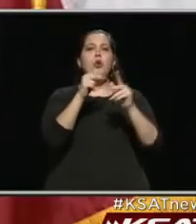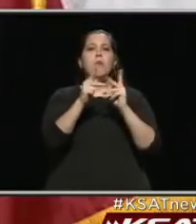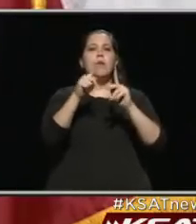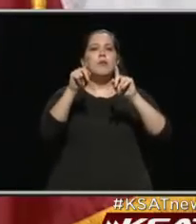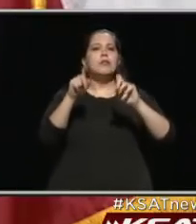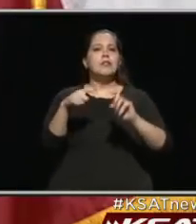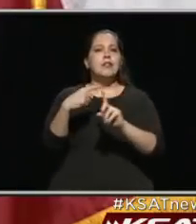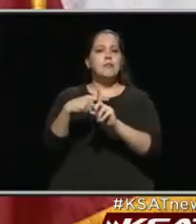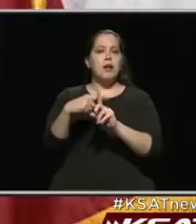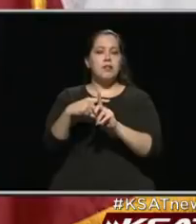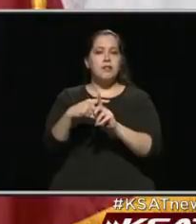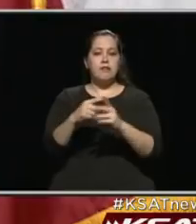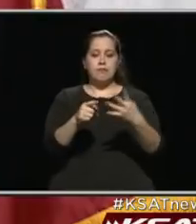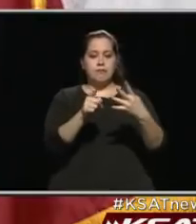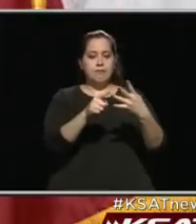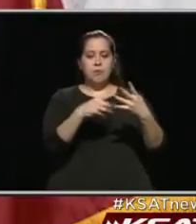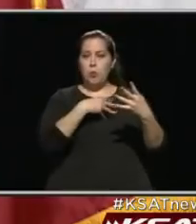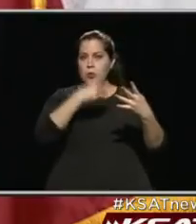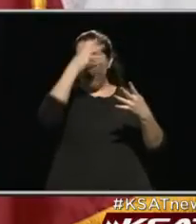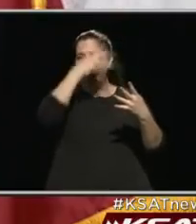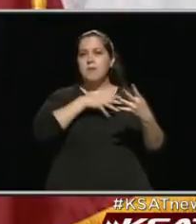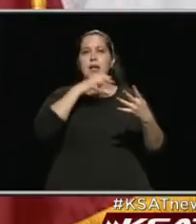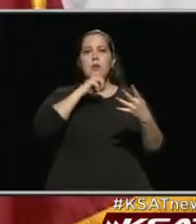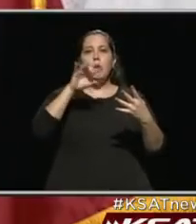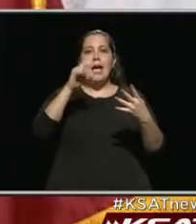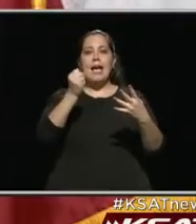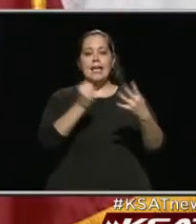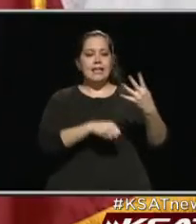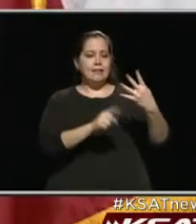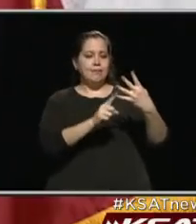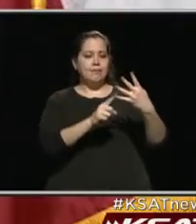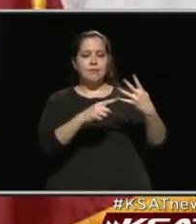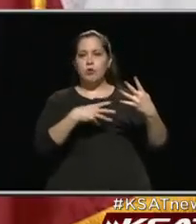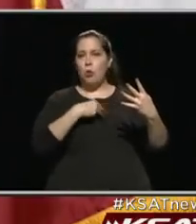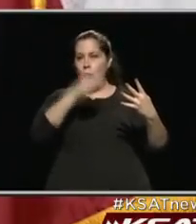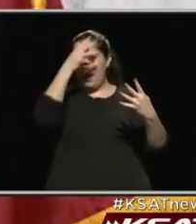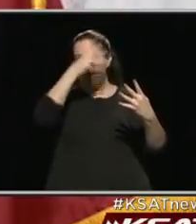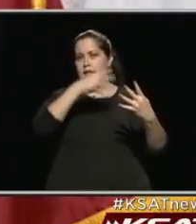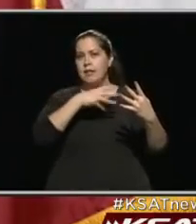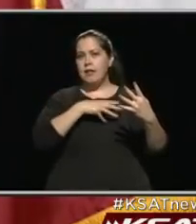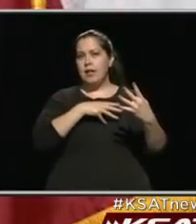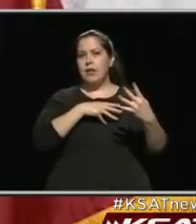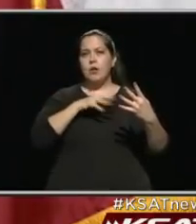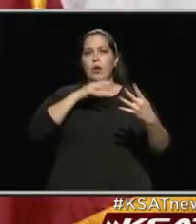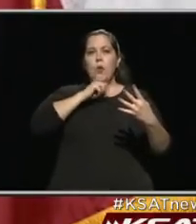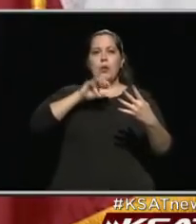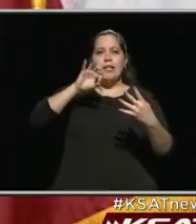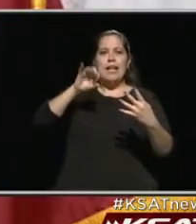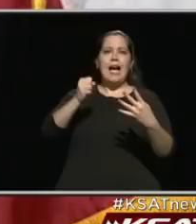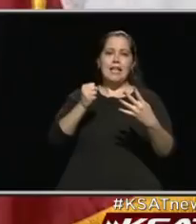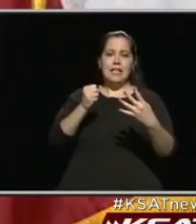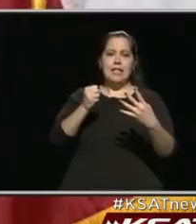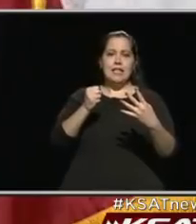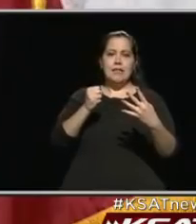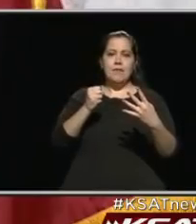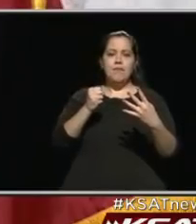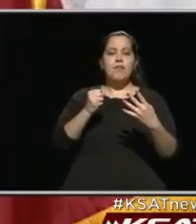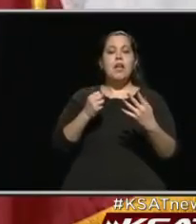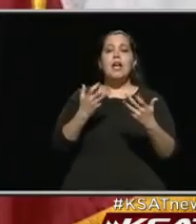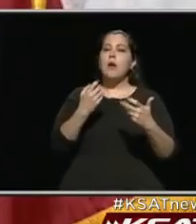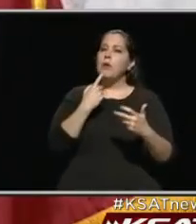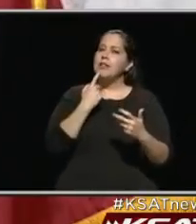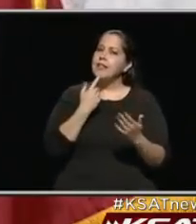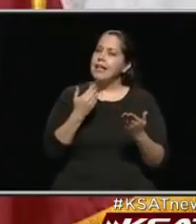positive. The first patient was a white male in his 80s and his second was a white male in her 90s. And I do want to say